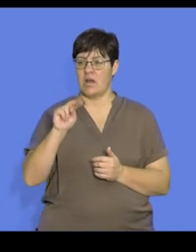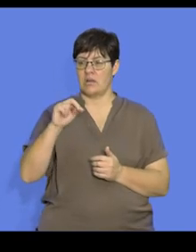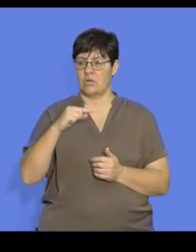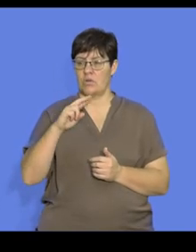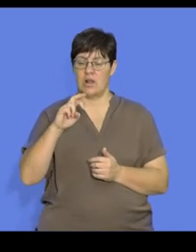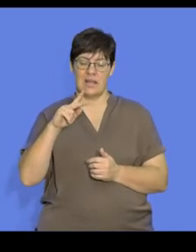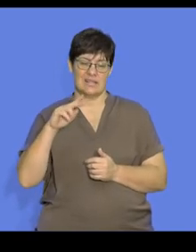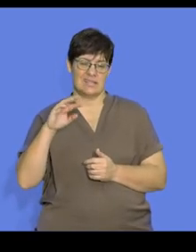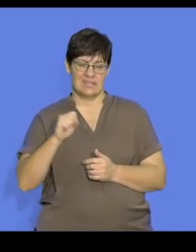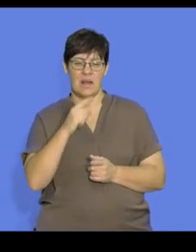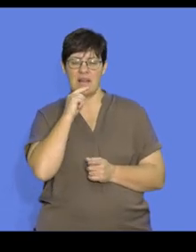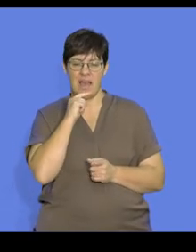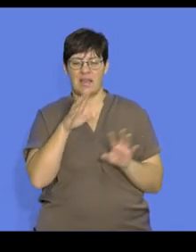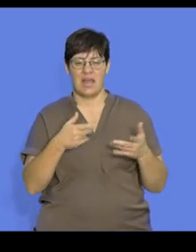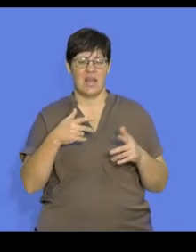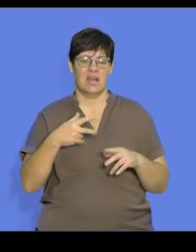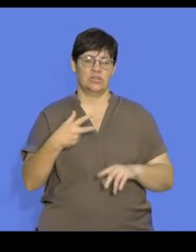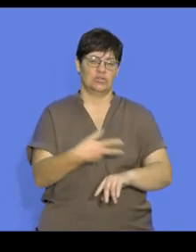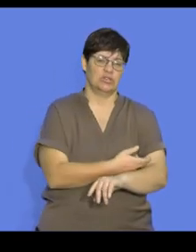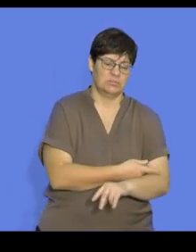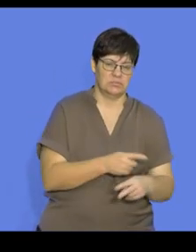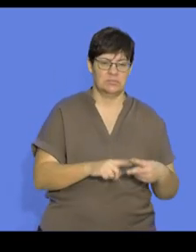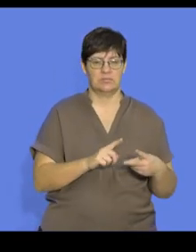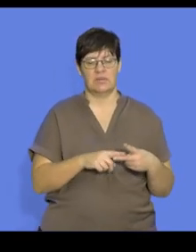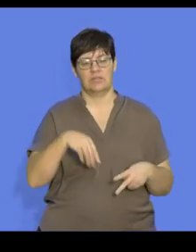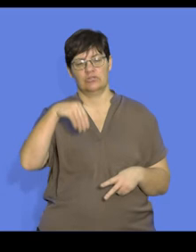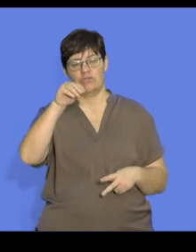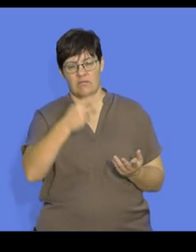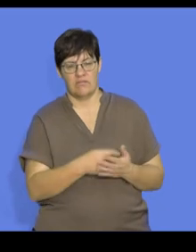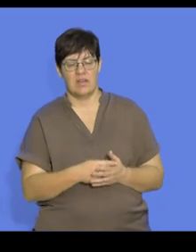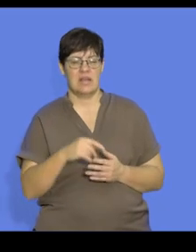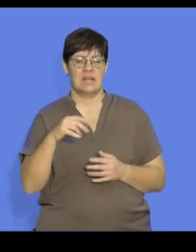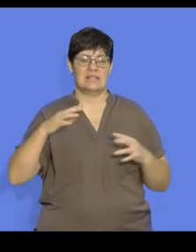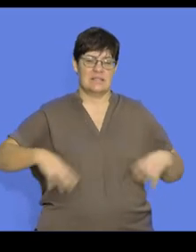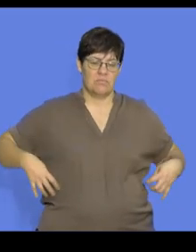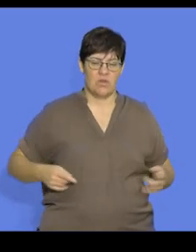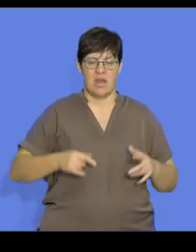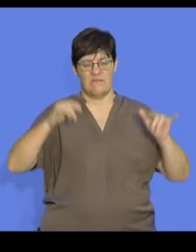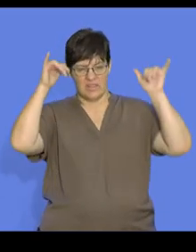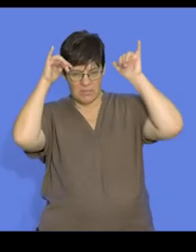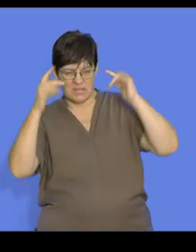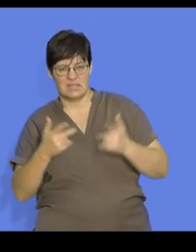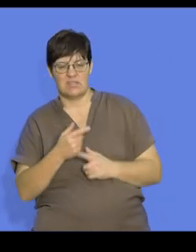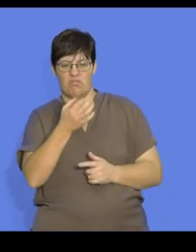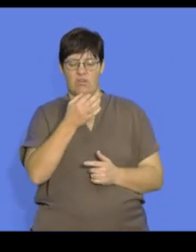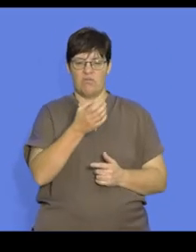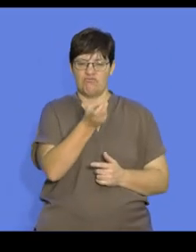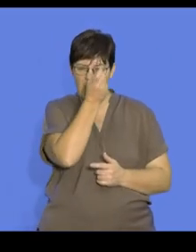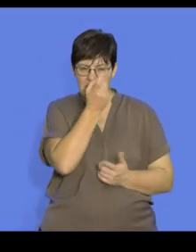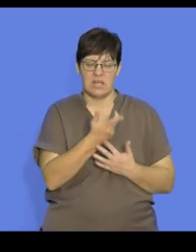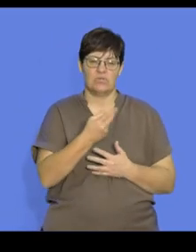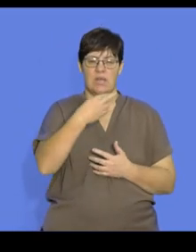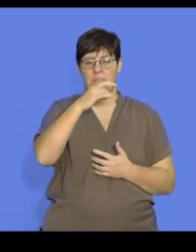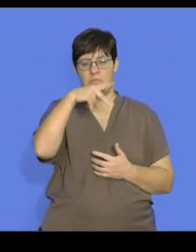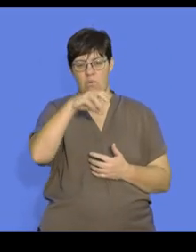these are your hooved animals such as sheep, antelope, giraffes, zebra, wildebeest, rhinos, and the